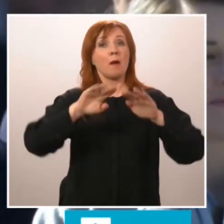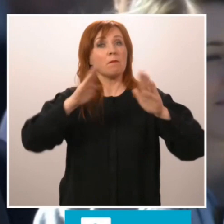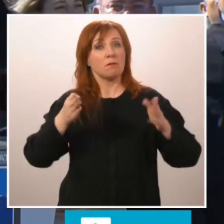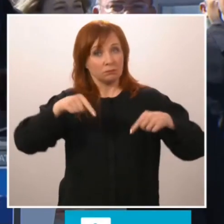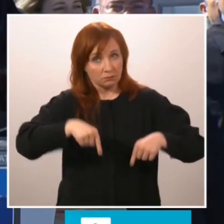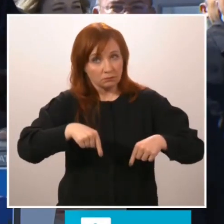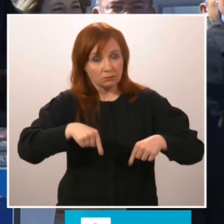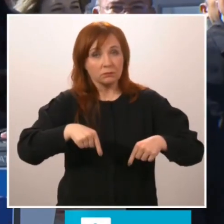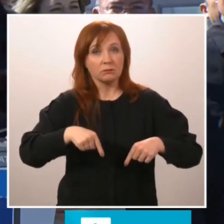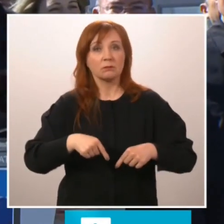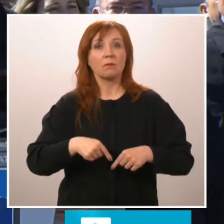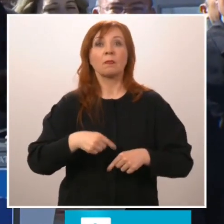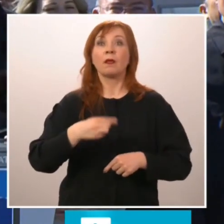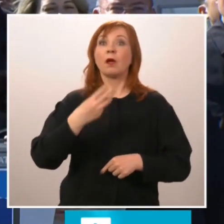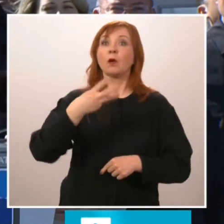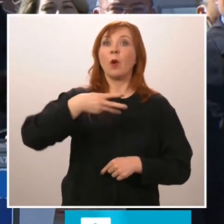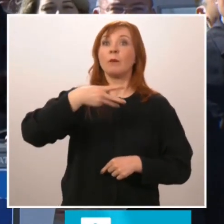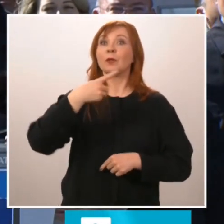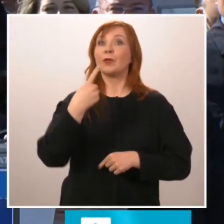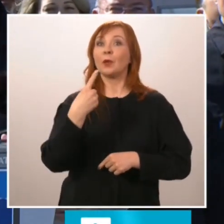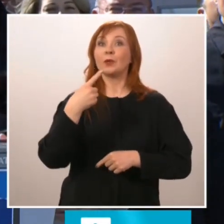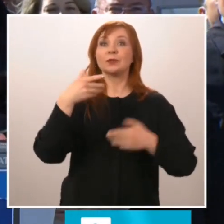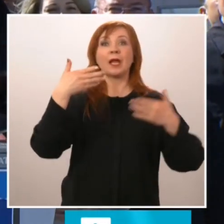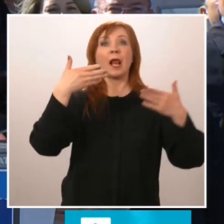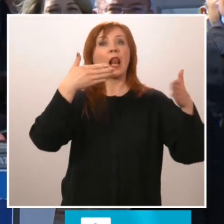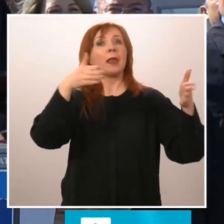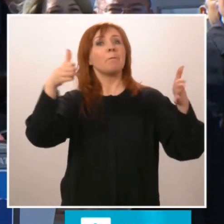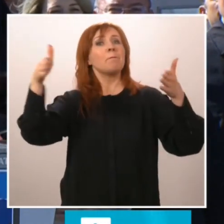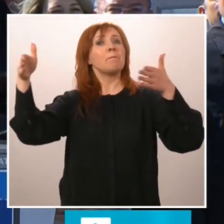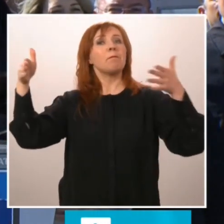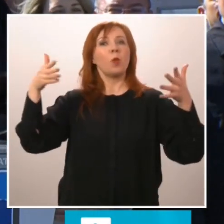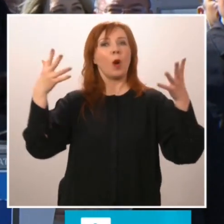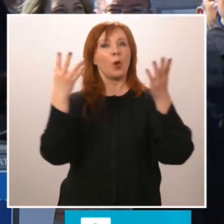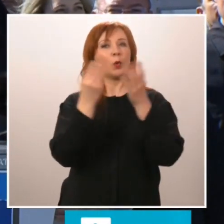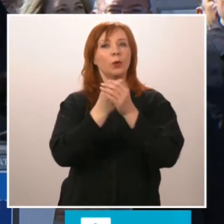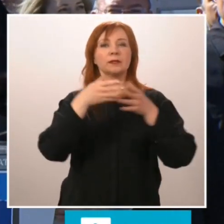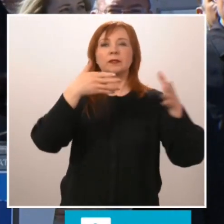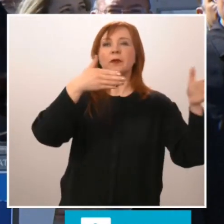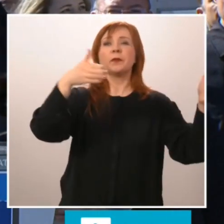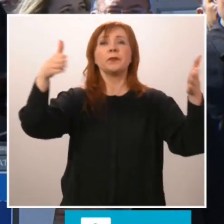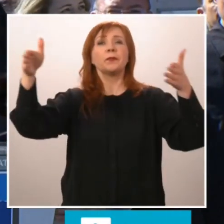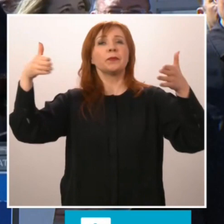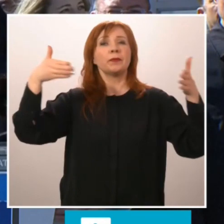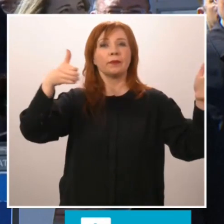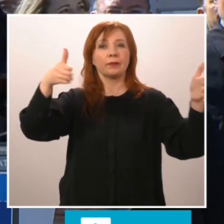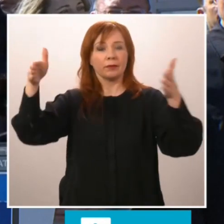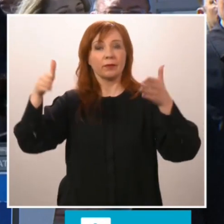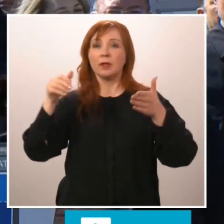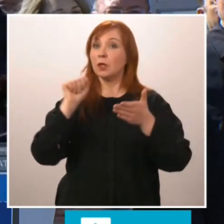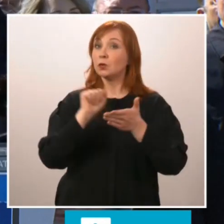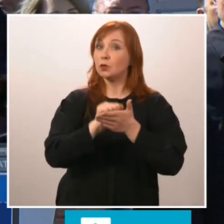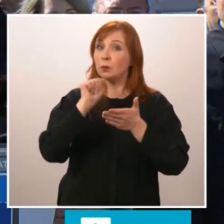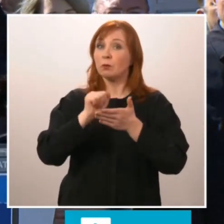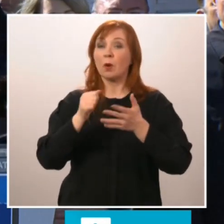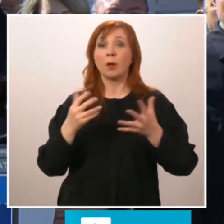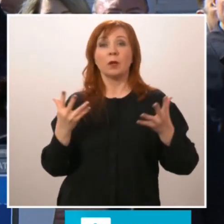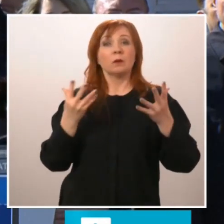Thirty-one flags flying together as a symbol of our unity and our solidarity.